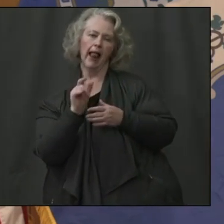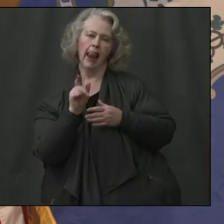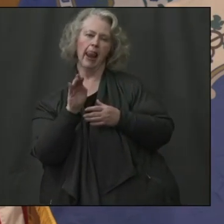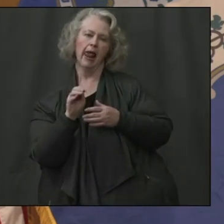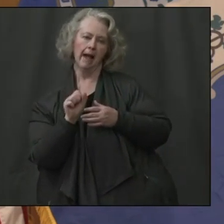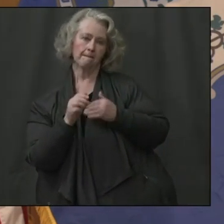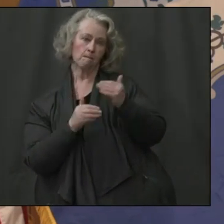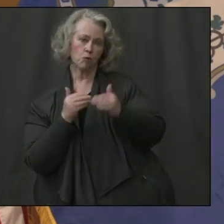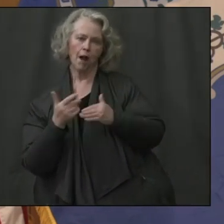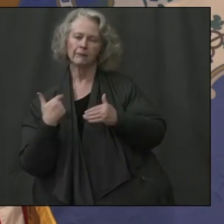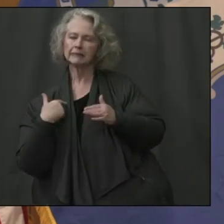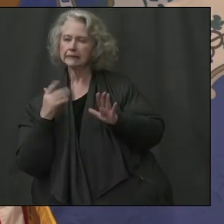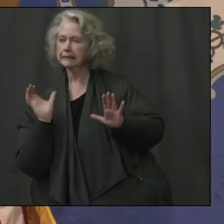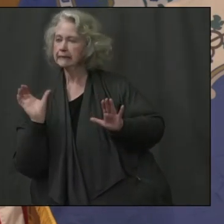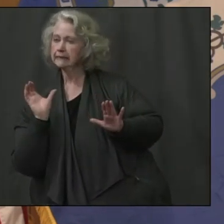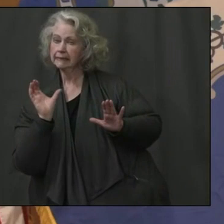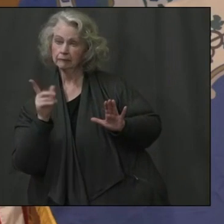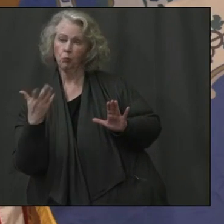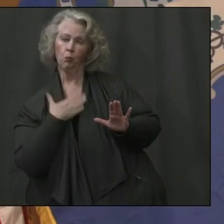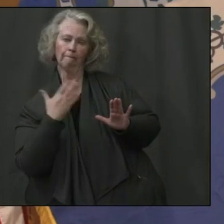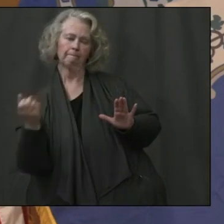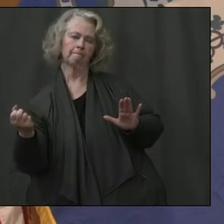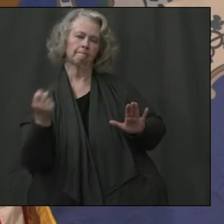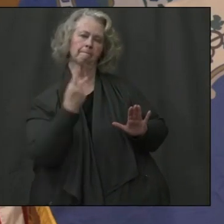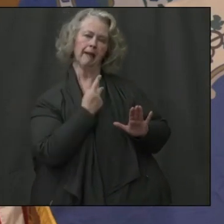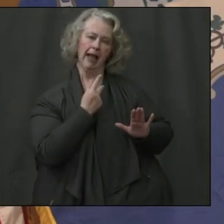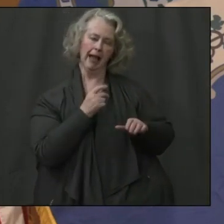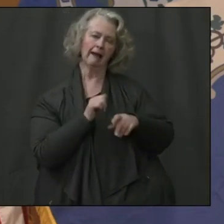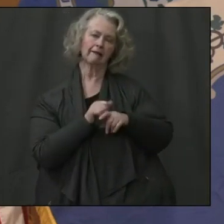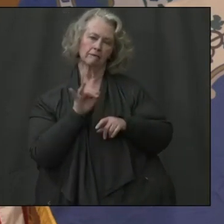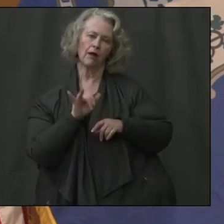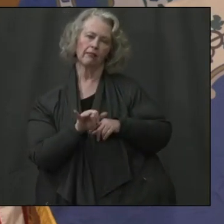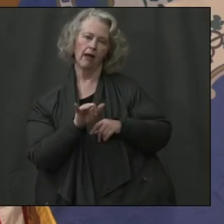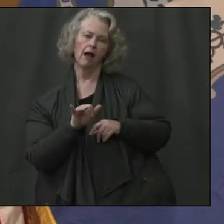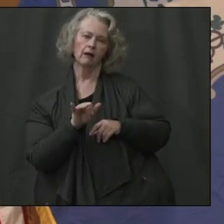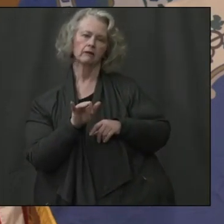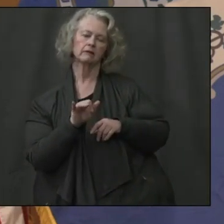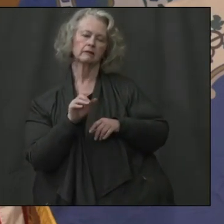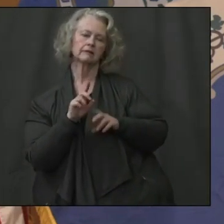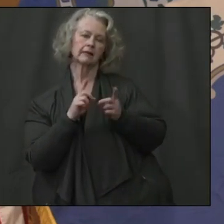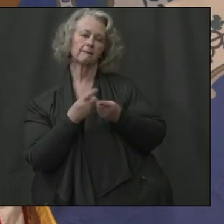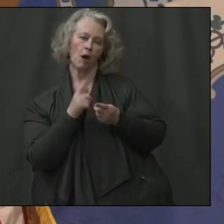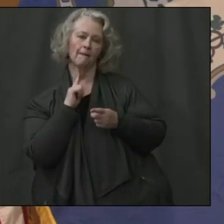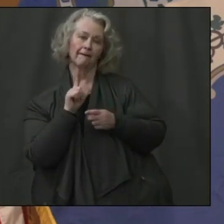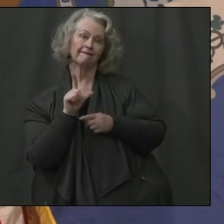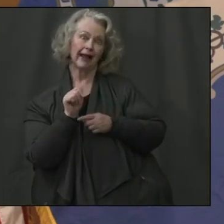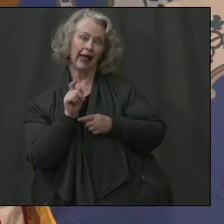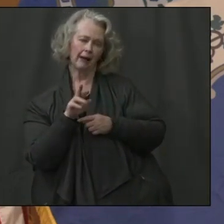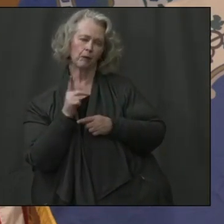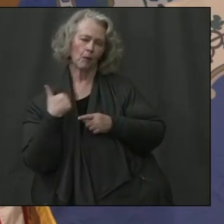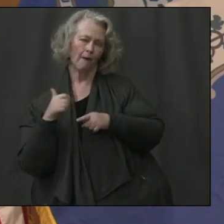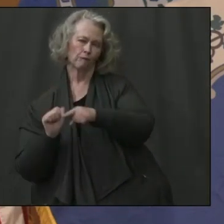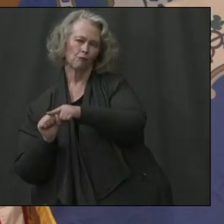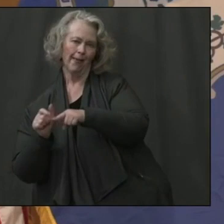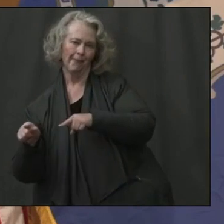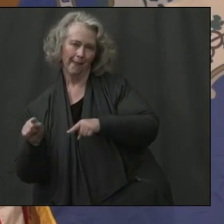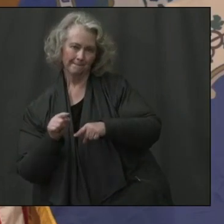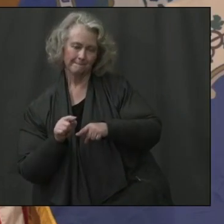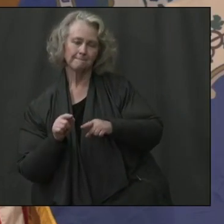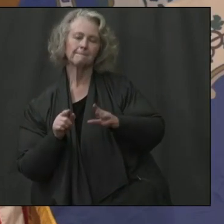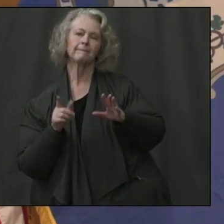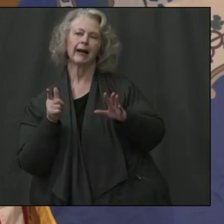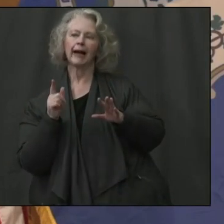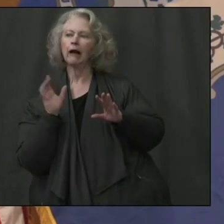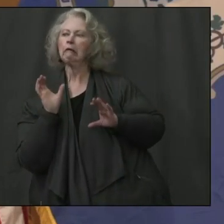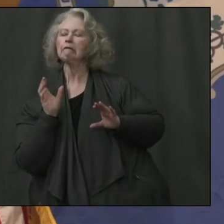We're reaching out to see if they will come back, uh, to work in this area. Obviously, they're already trained up. Um, and the commissioner continues to look at